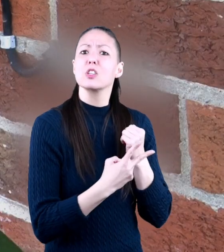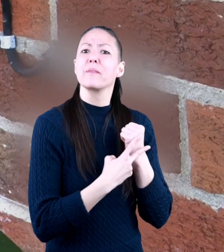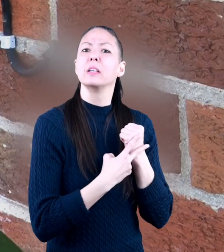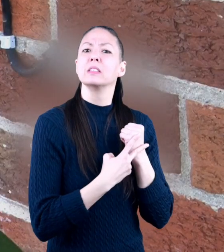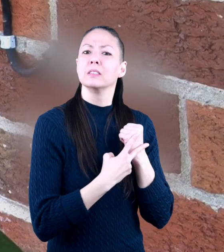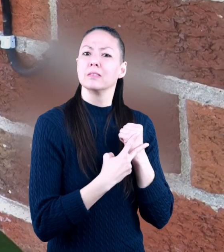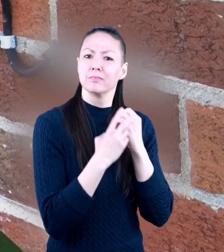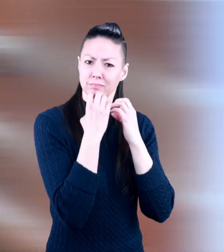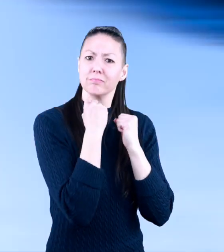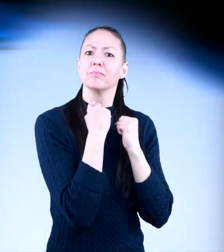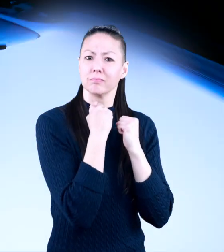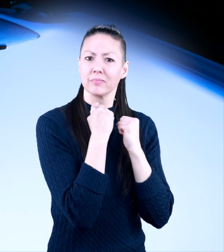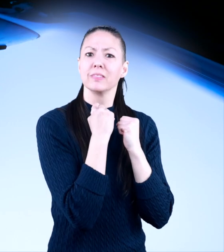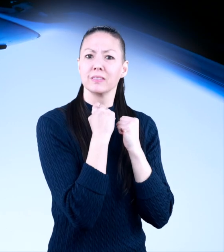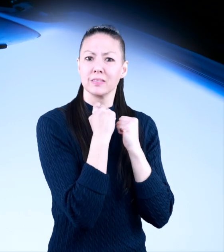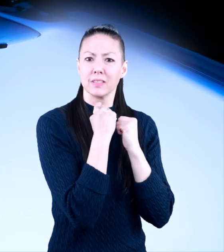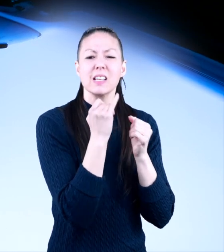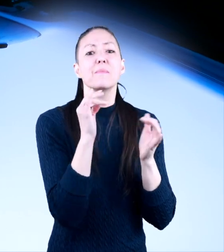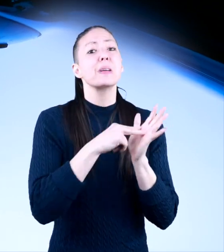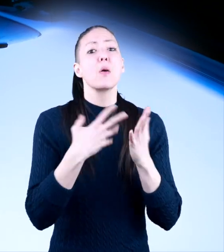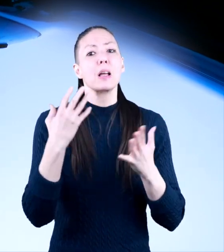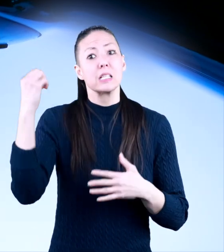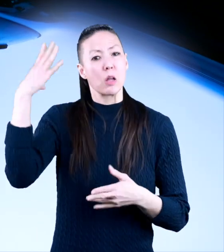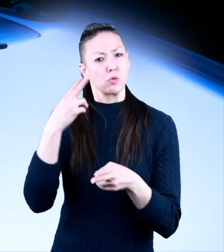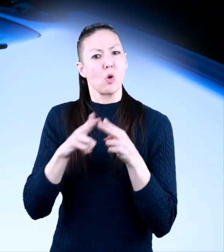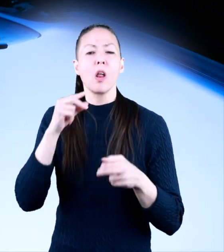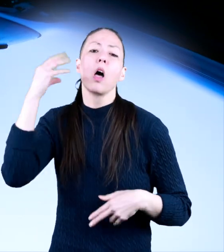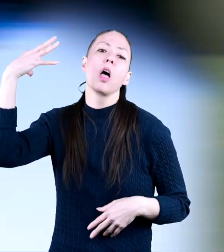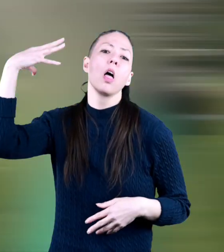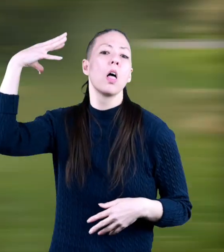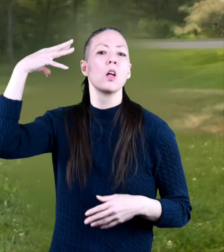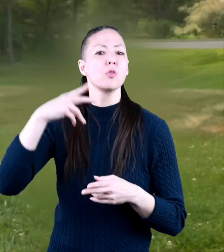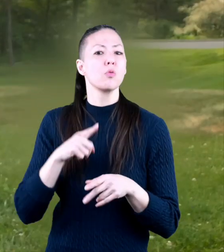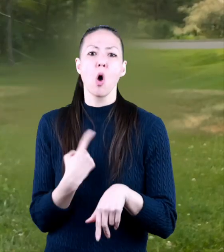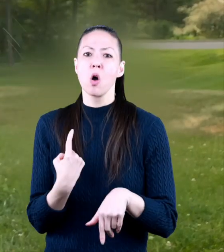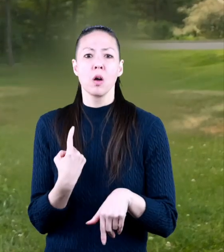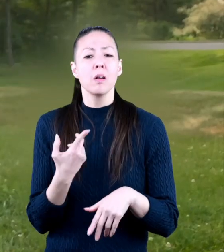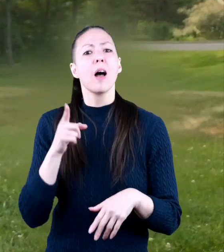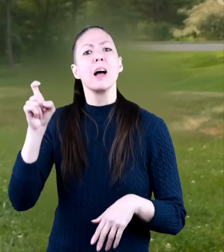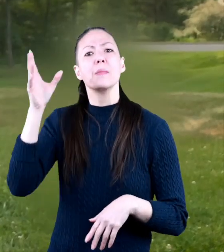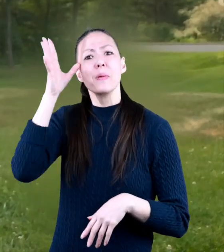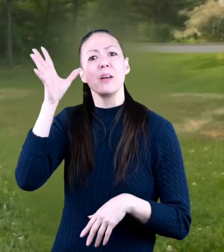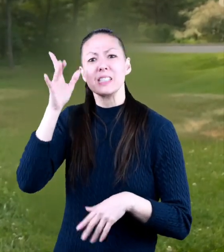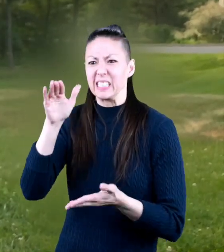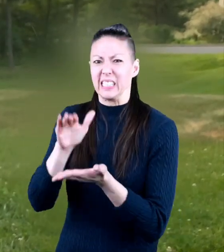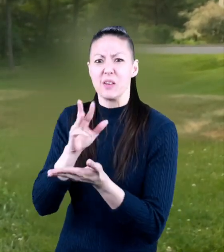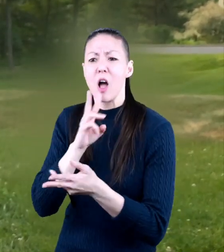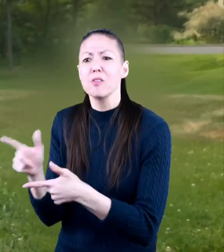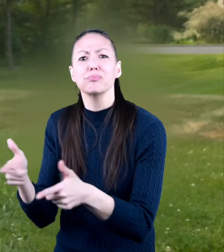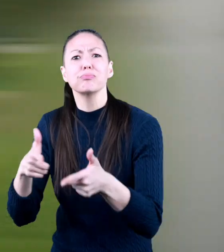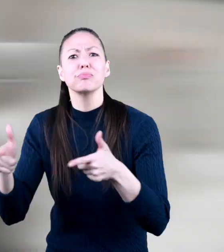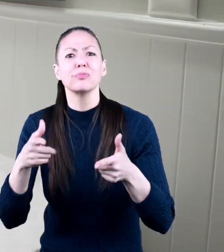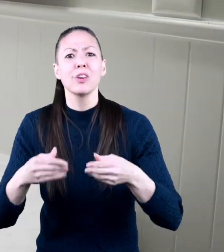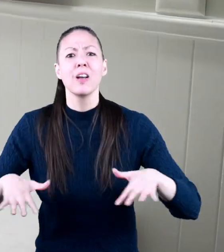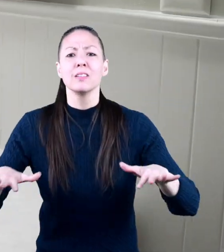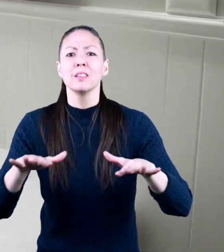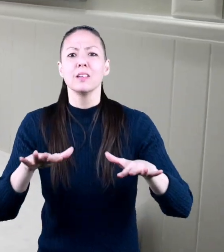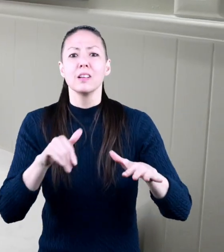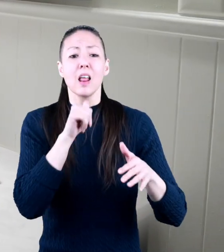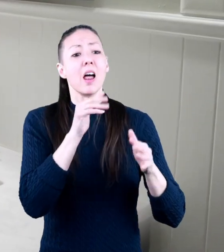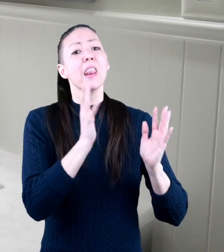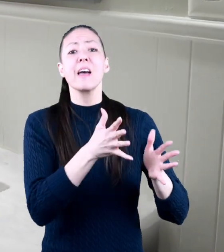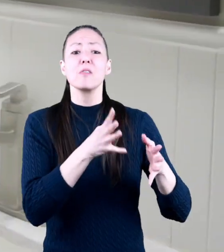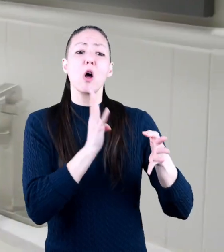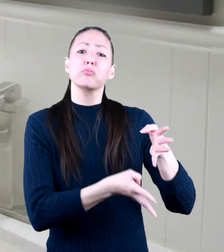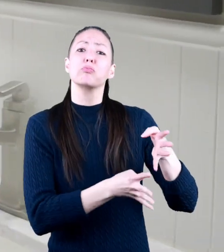conserve it instead take shorter showers ask your parents to water the lawn less don't leave the